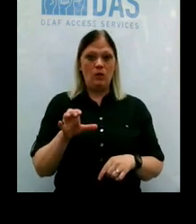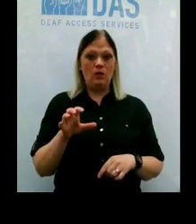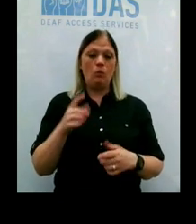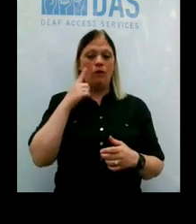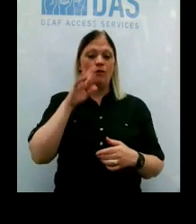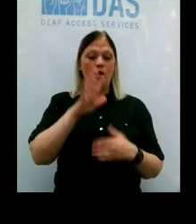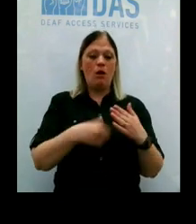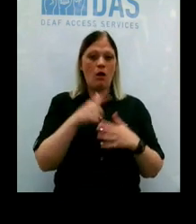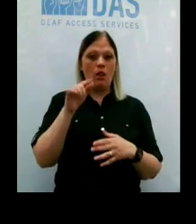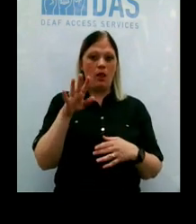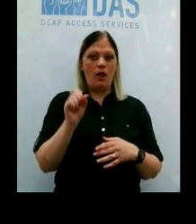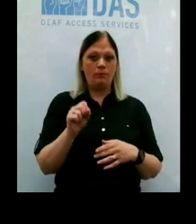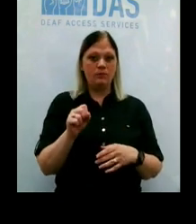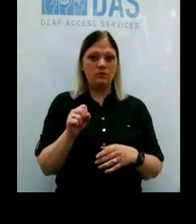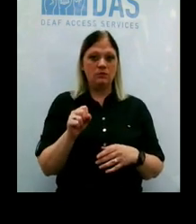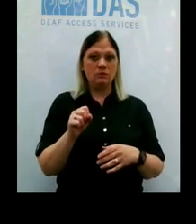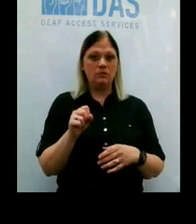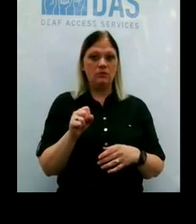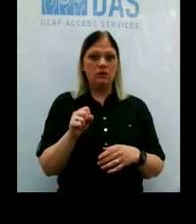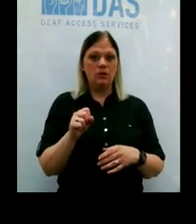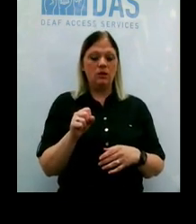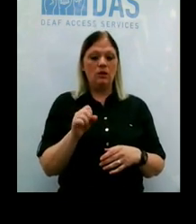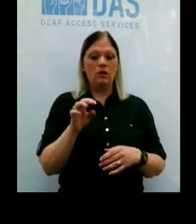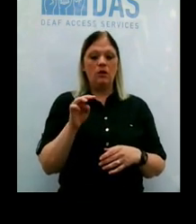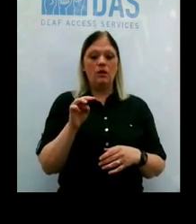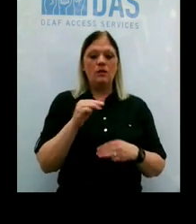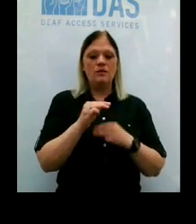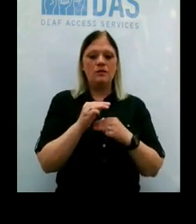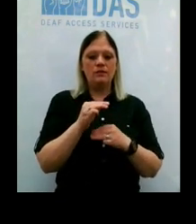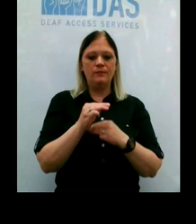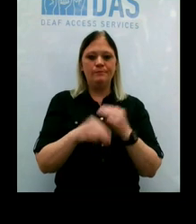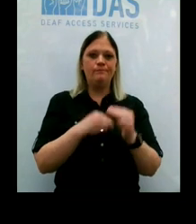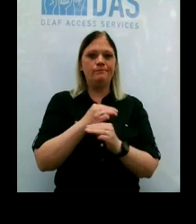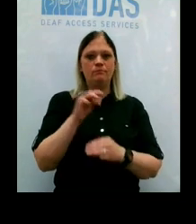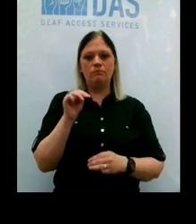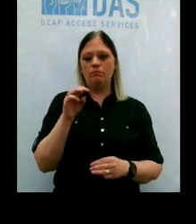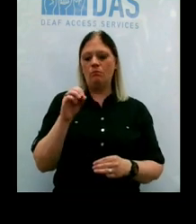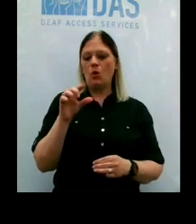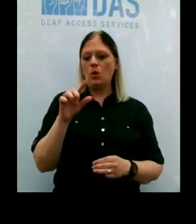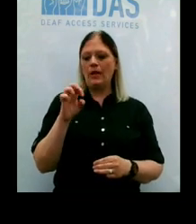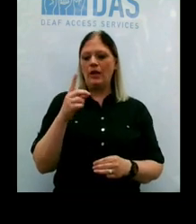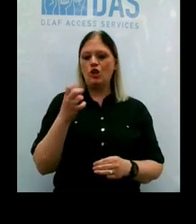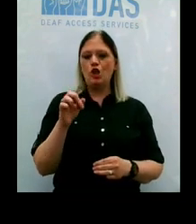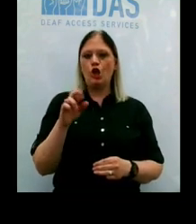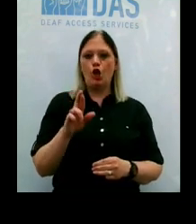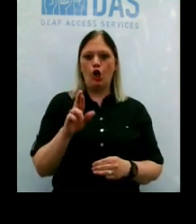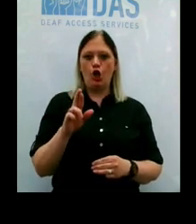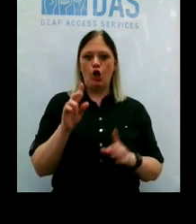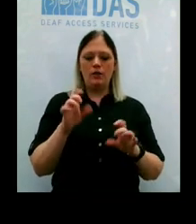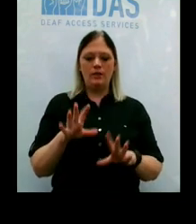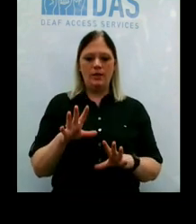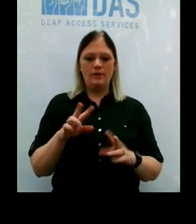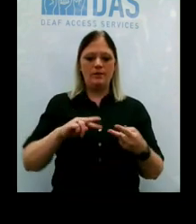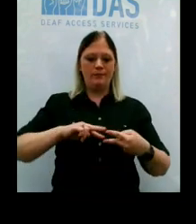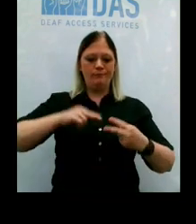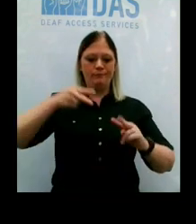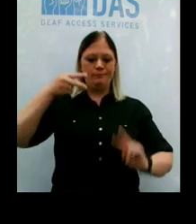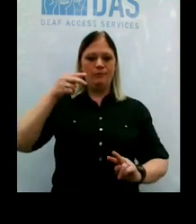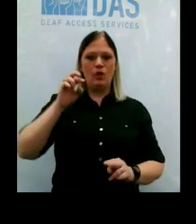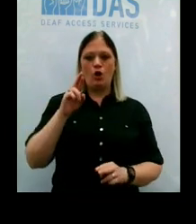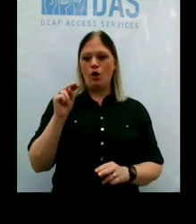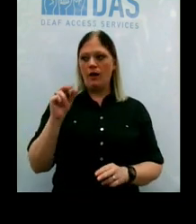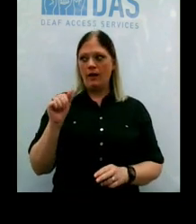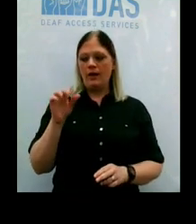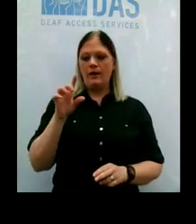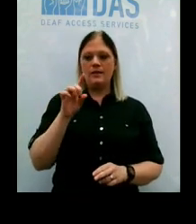all the laboratories that do in Erie County, is a molecular test. So that's looking for RNA or DNA, and even after the virus dies,